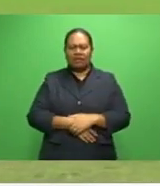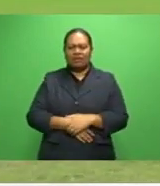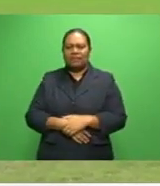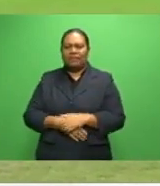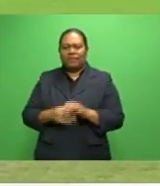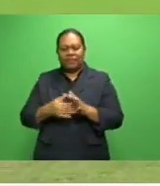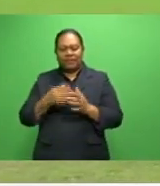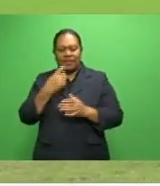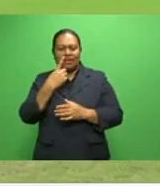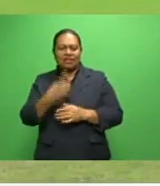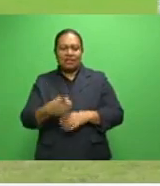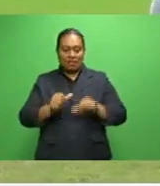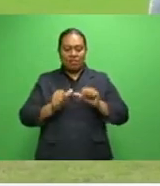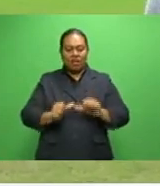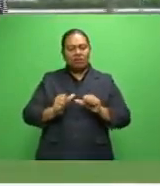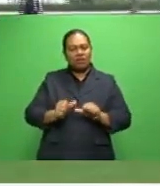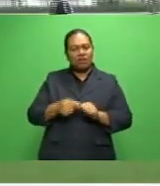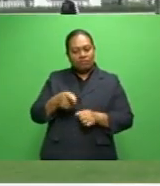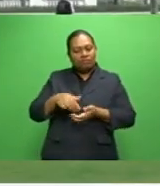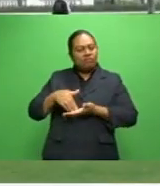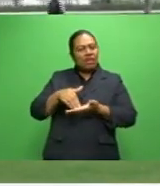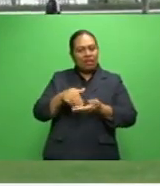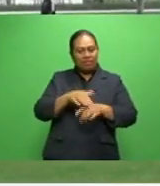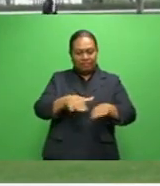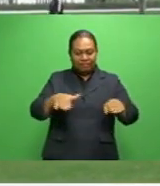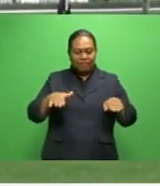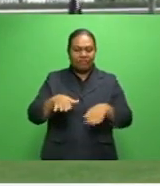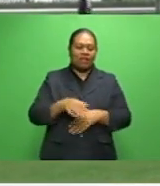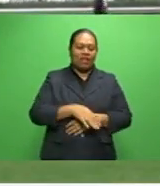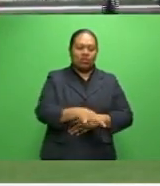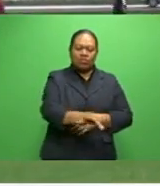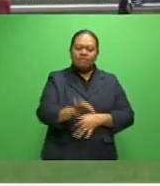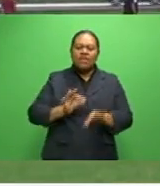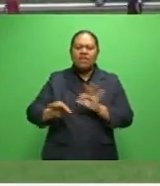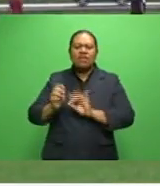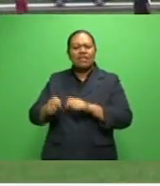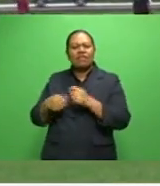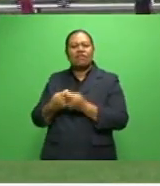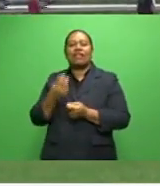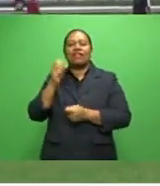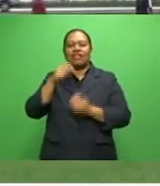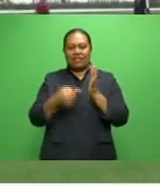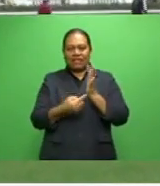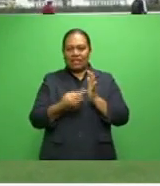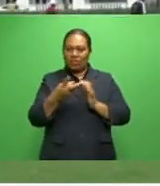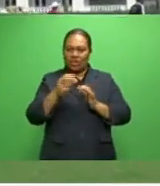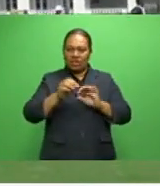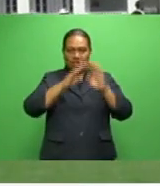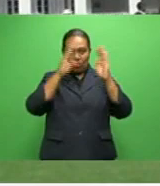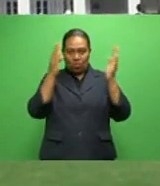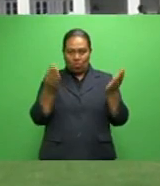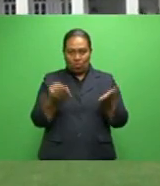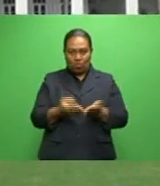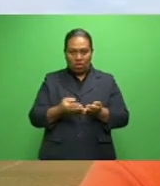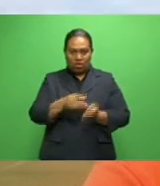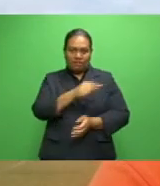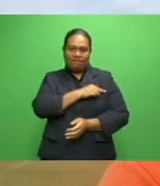Executive Alex Conrote says this will help in selecting a squad for the T20 World Cup qualifiers next year.